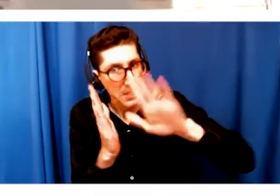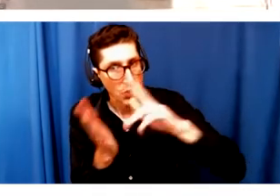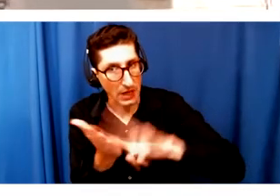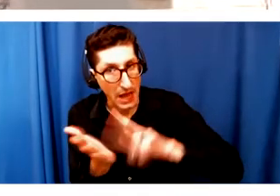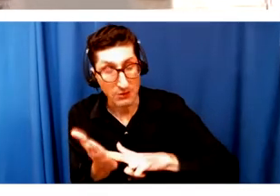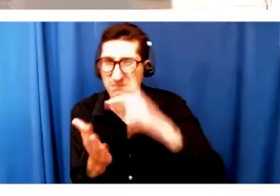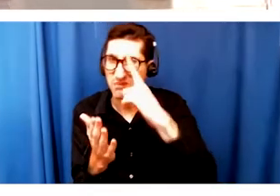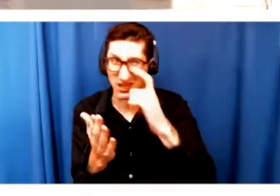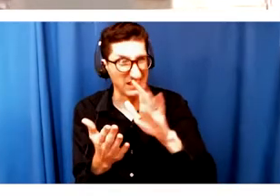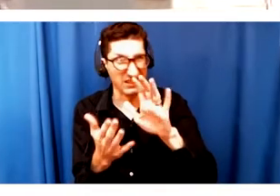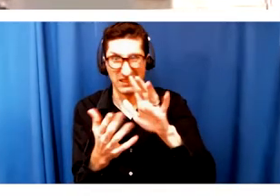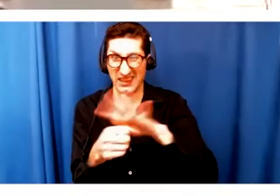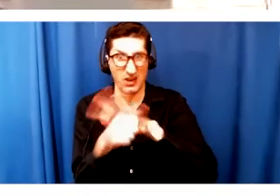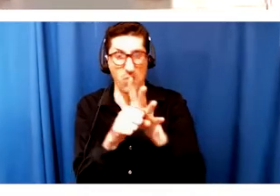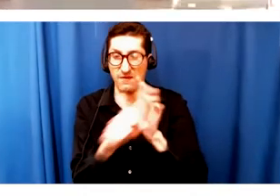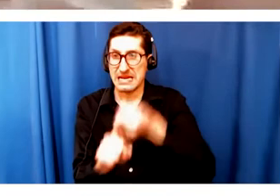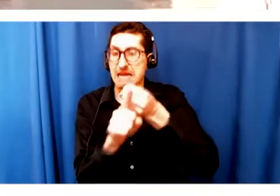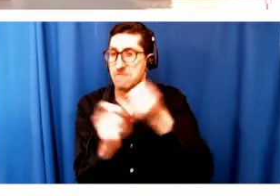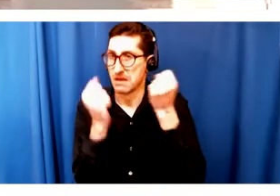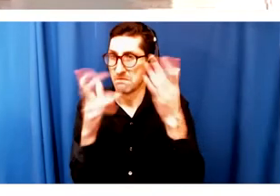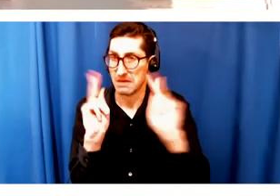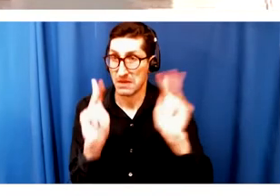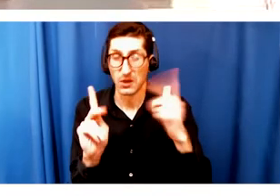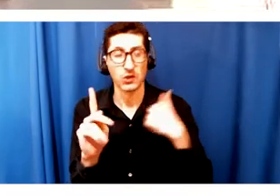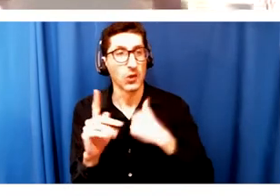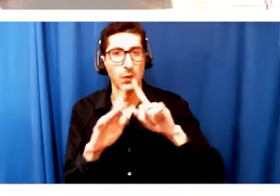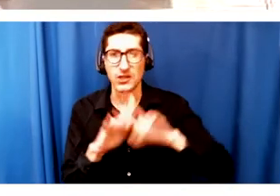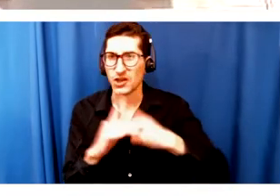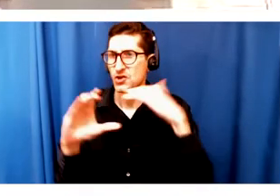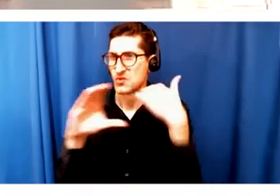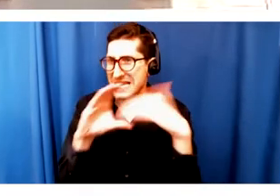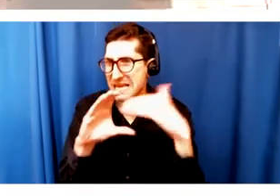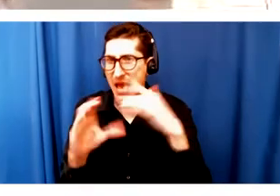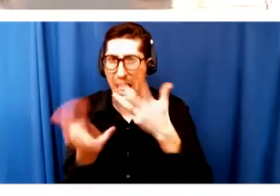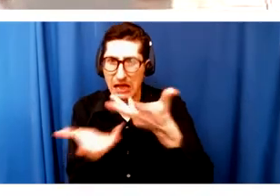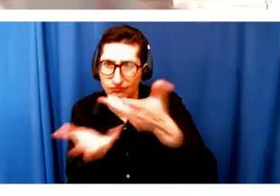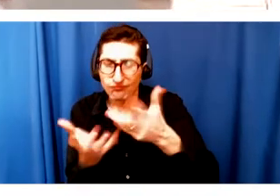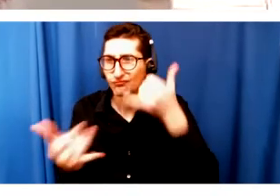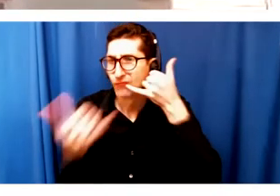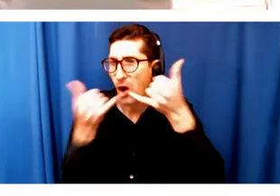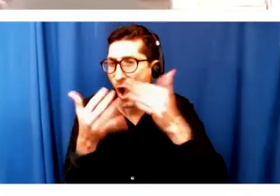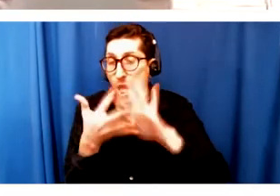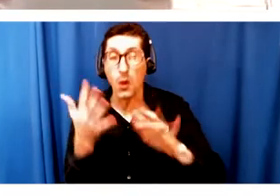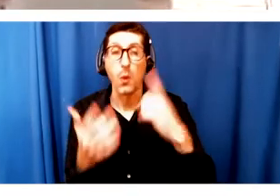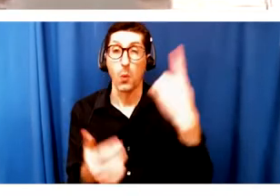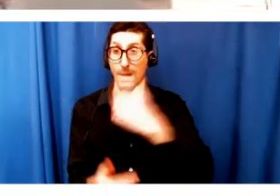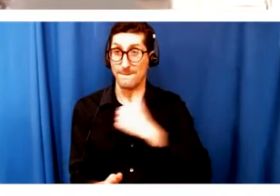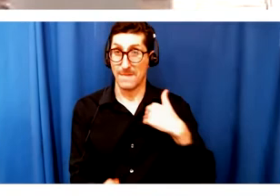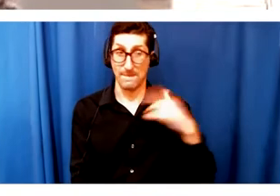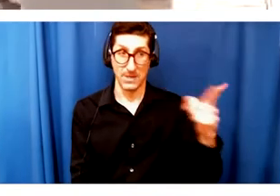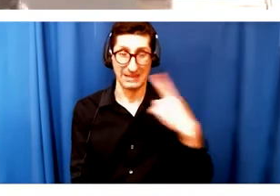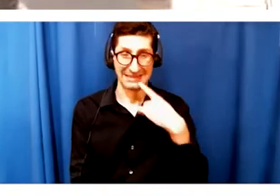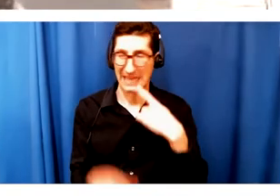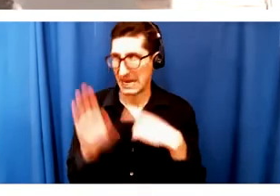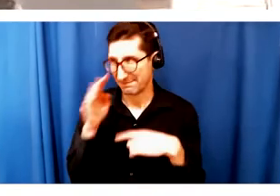have, as we're starting to have all of these conversations and on the phone and on emails, one of our members says it would be really great if like for the next couple of weeks we could just